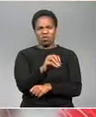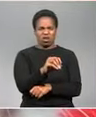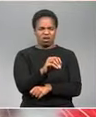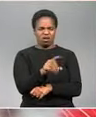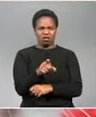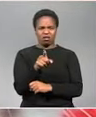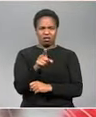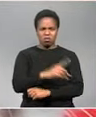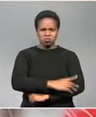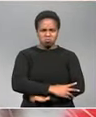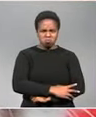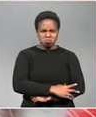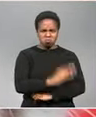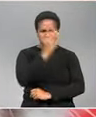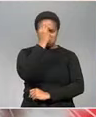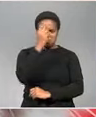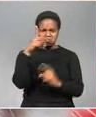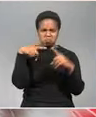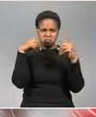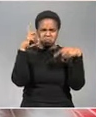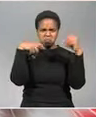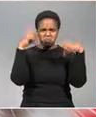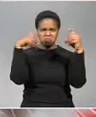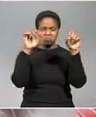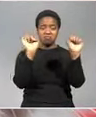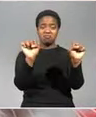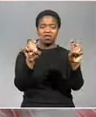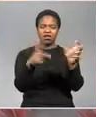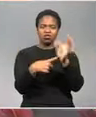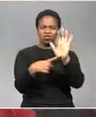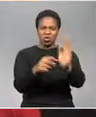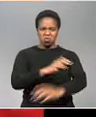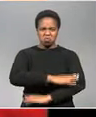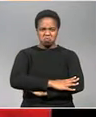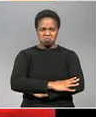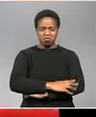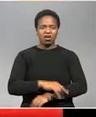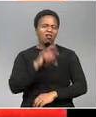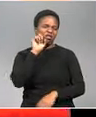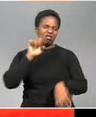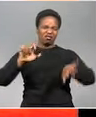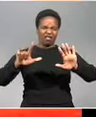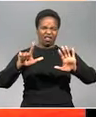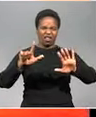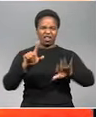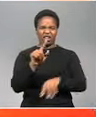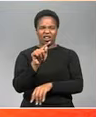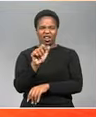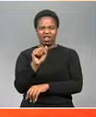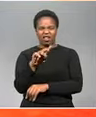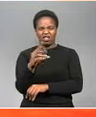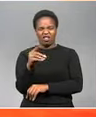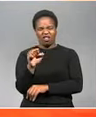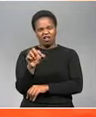downturned mouth and unimpressed expression was the universal sign for displeasure seven-year-old tada sauce or tard was